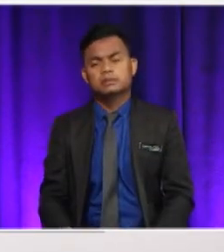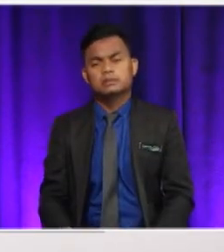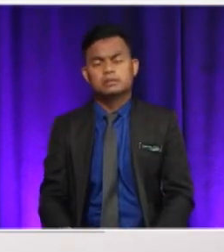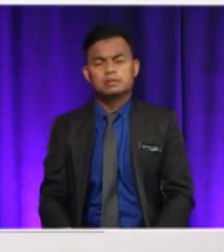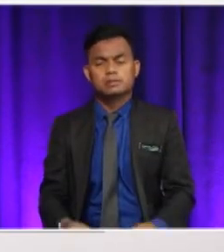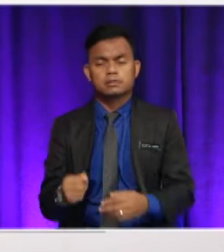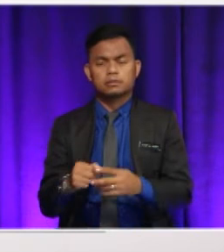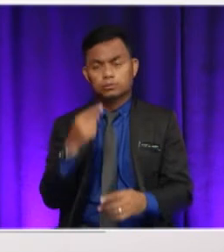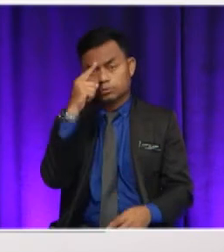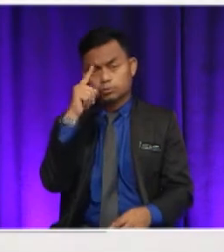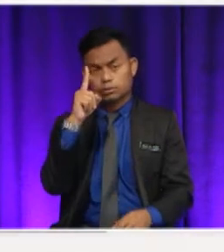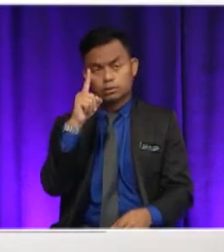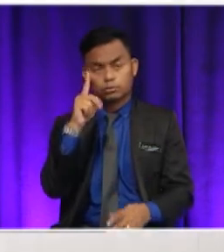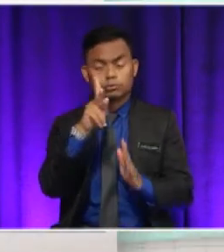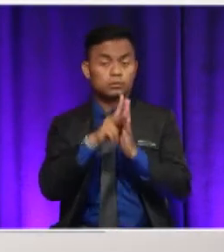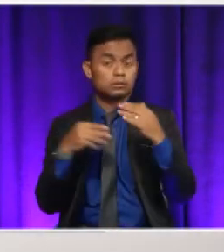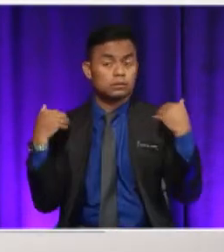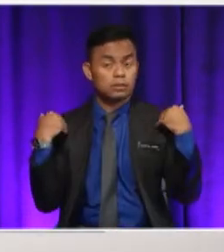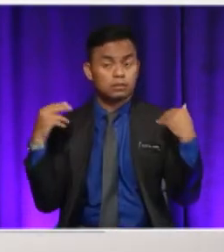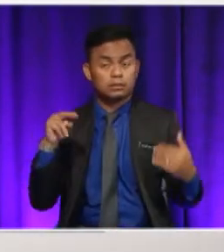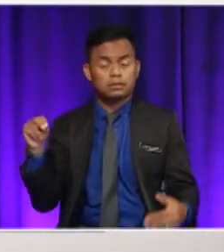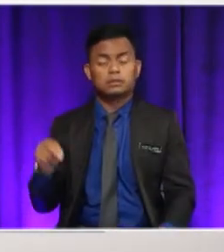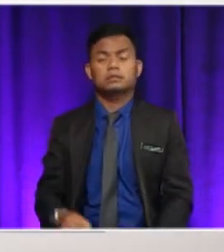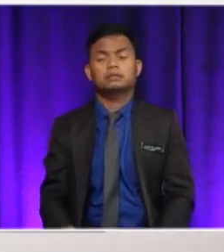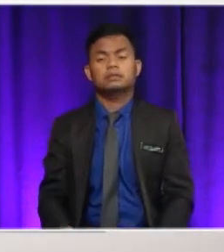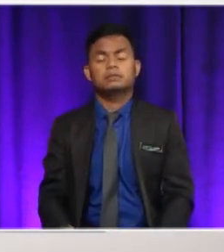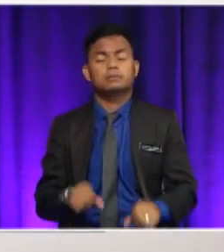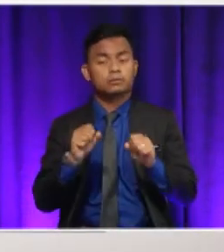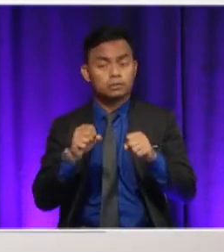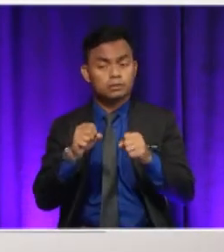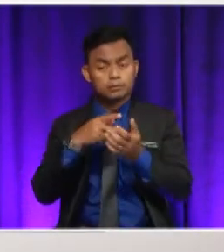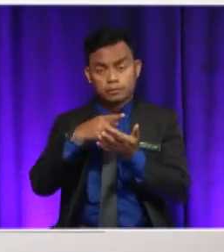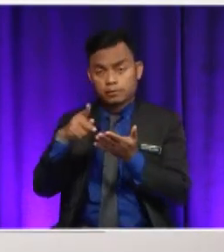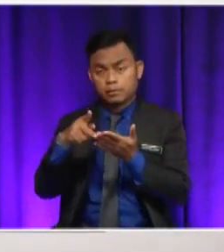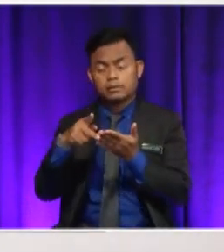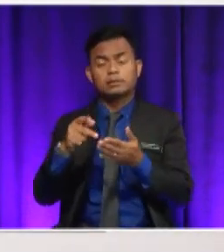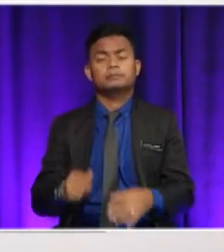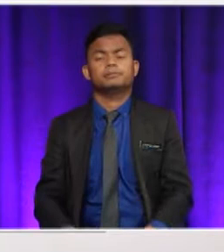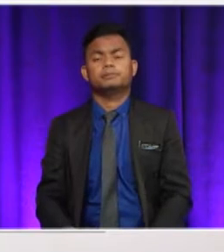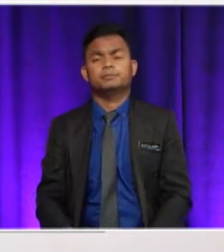On one occasion, they avoided an attack by agreeing to pay the community chief to be their guide.